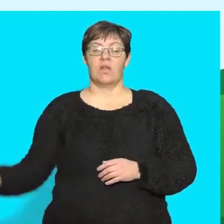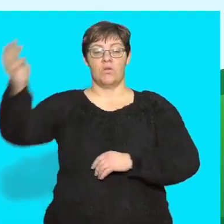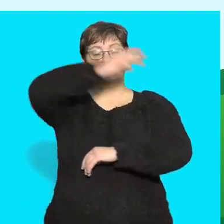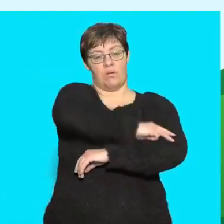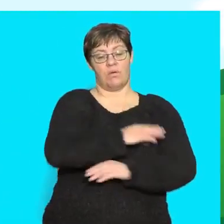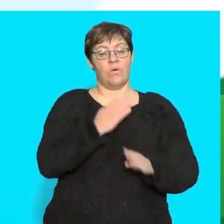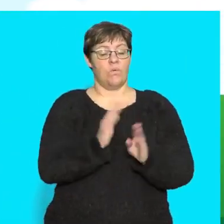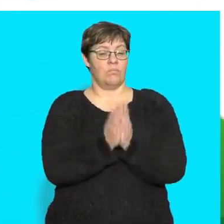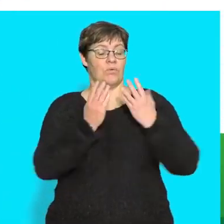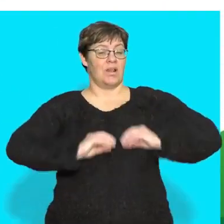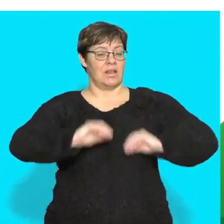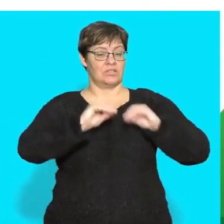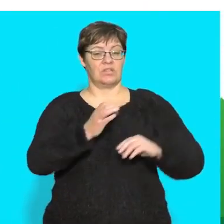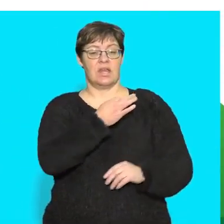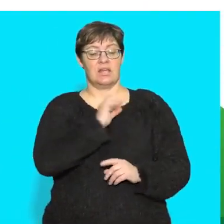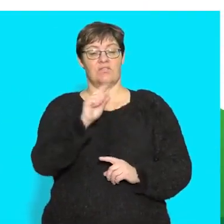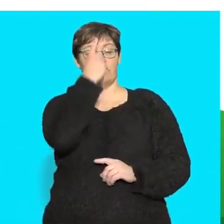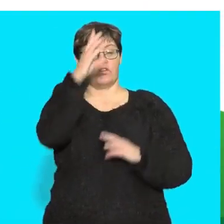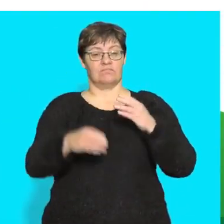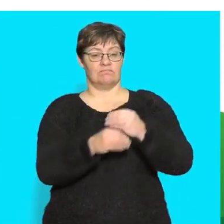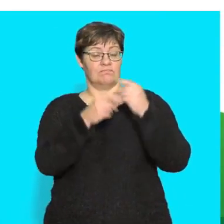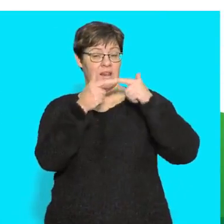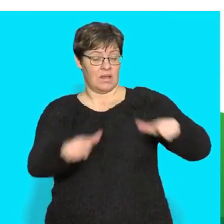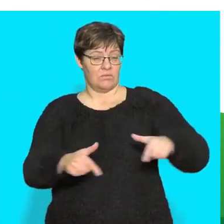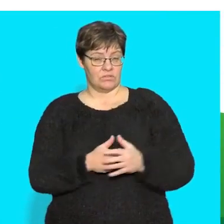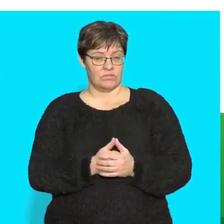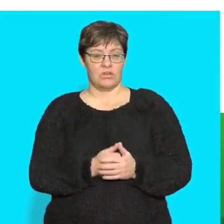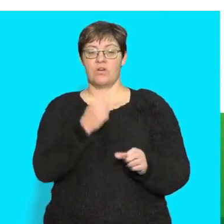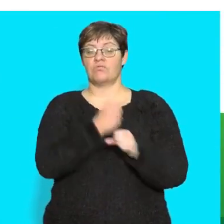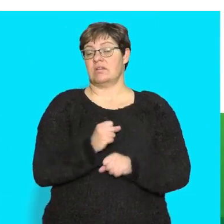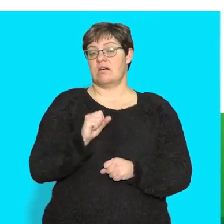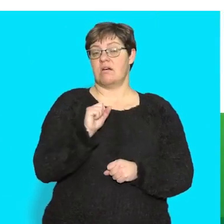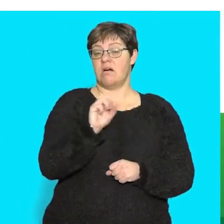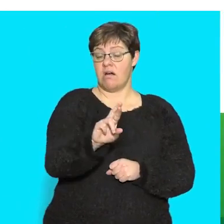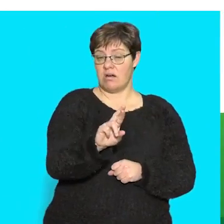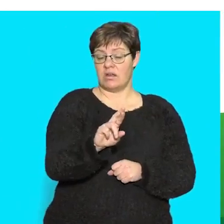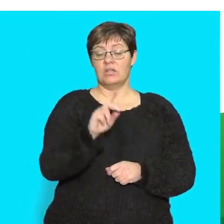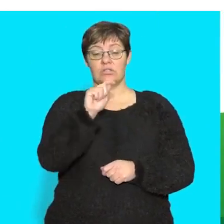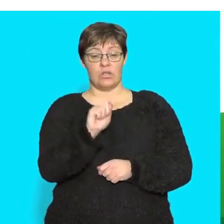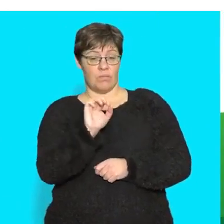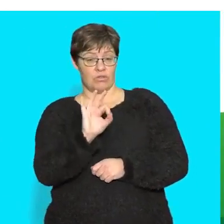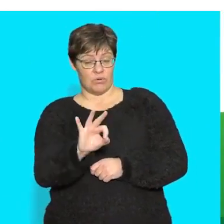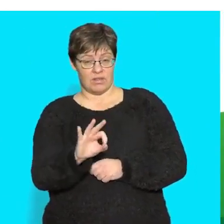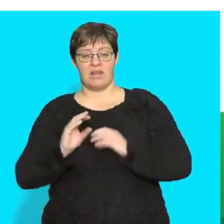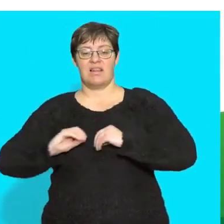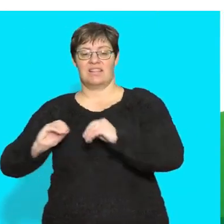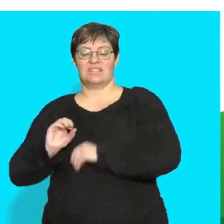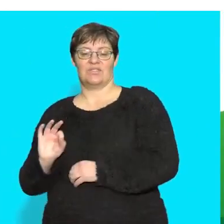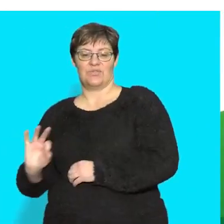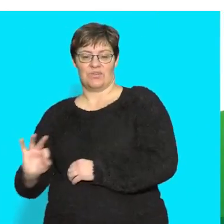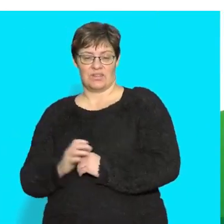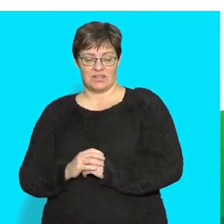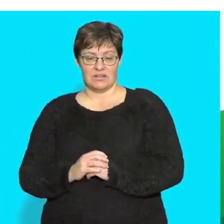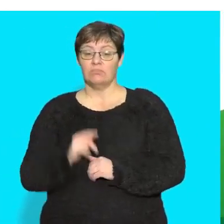This is a Rainbow Workbook lesson for English First Additional Language, Grade R, Term 3, Lesson 3.